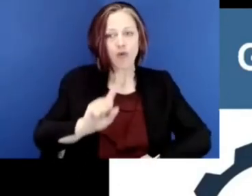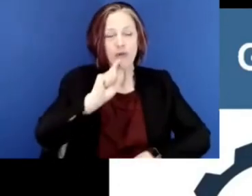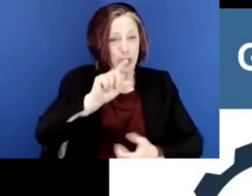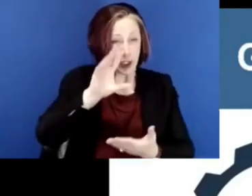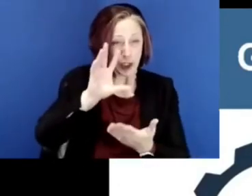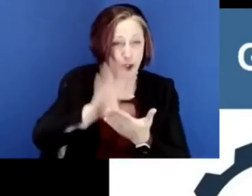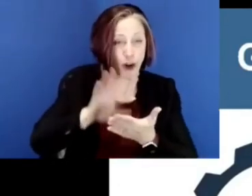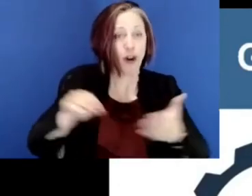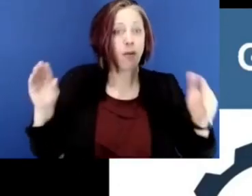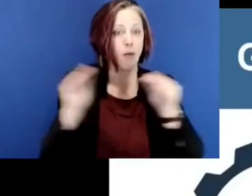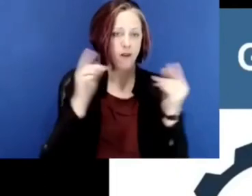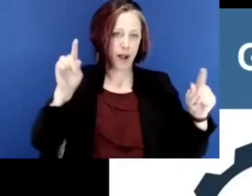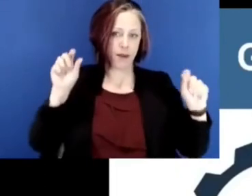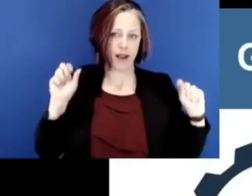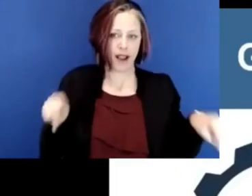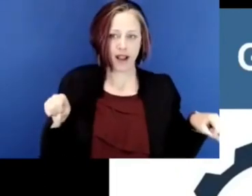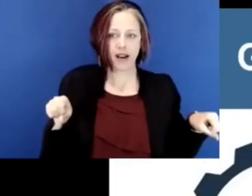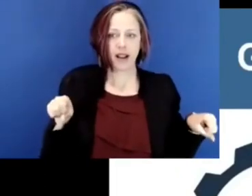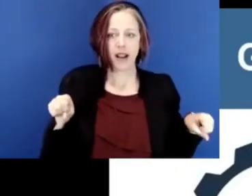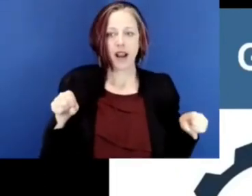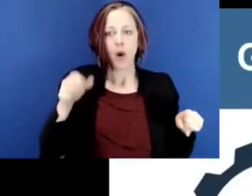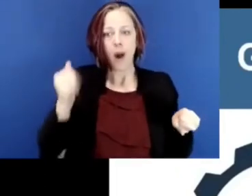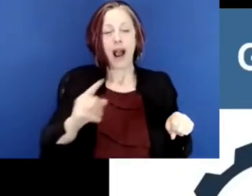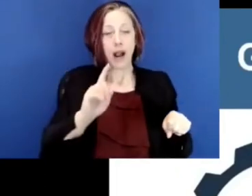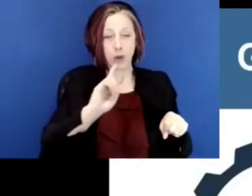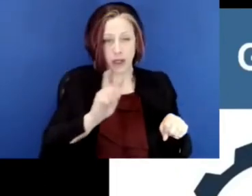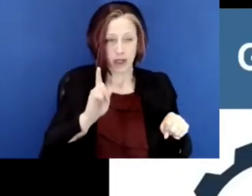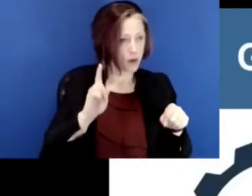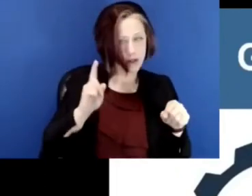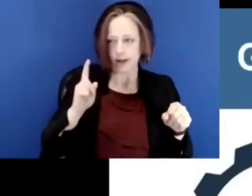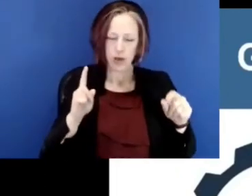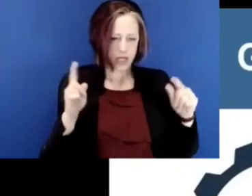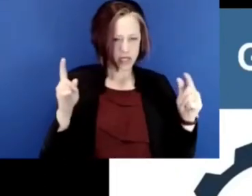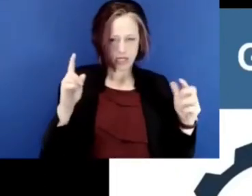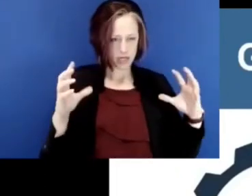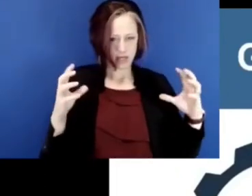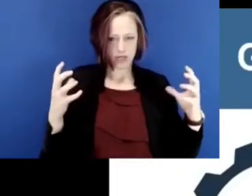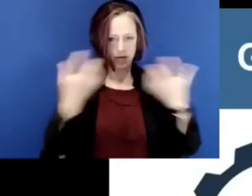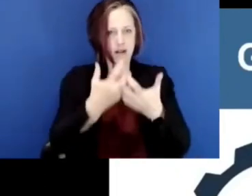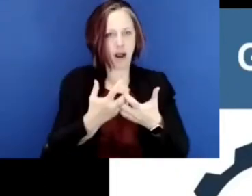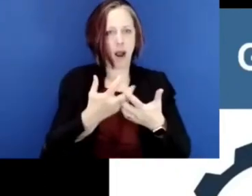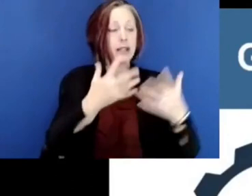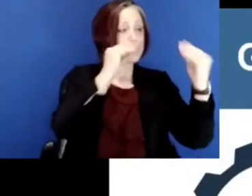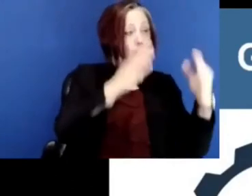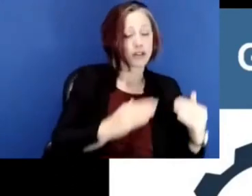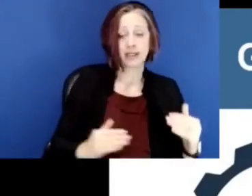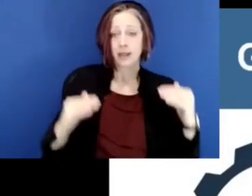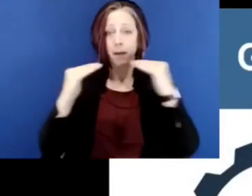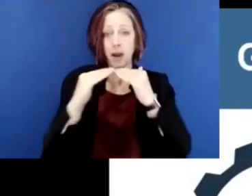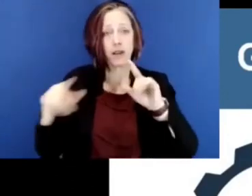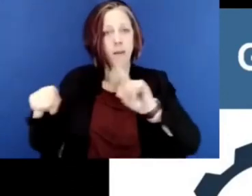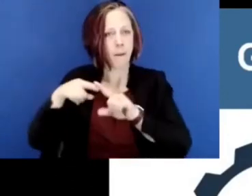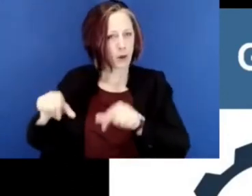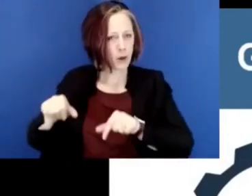really learn more effectively, in some cases, with the right combination of teachers, peers,